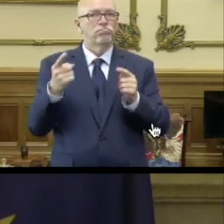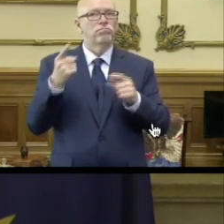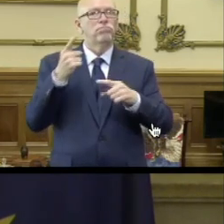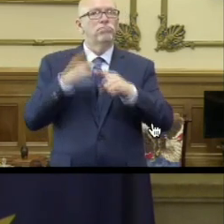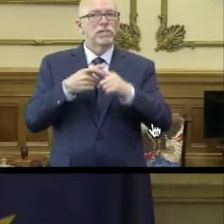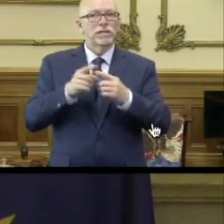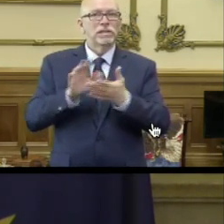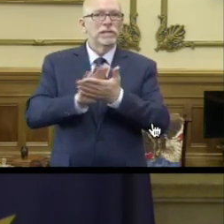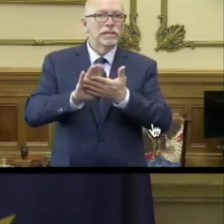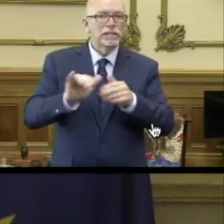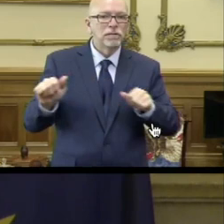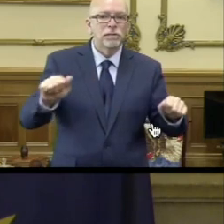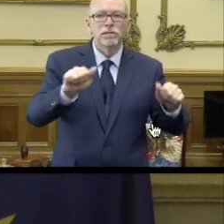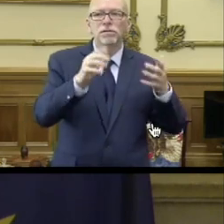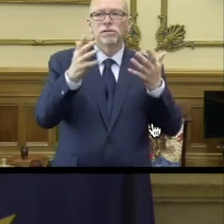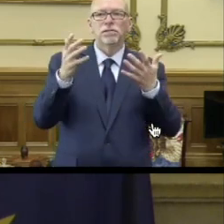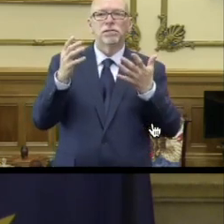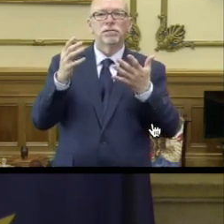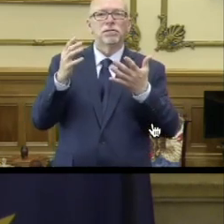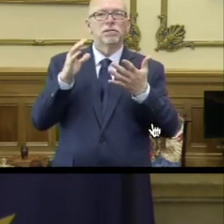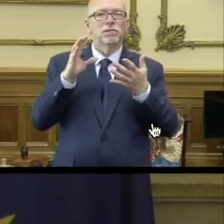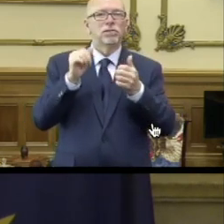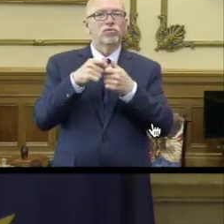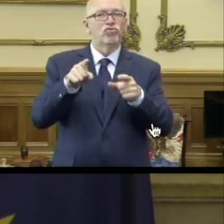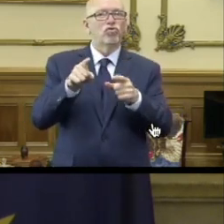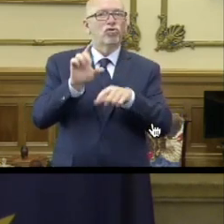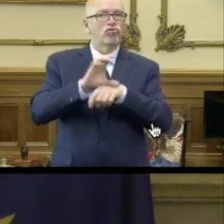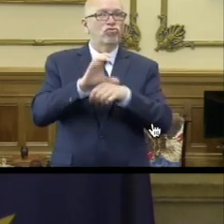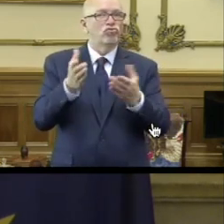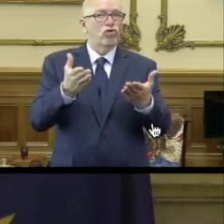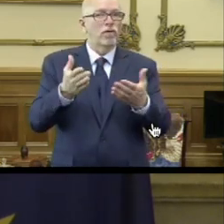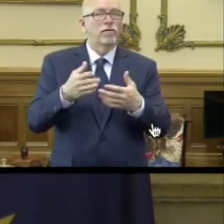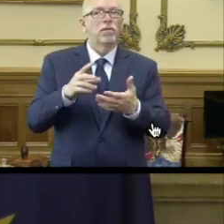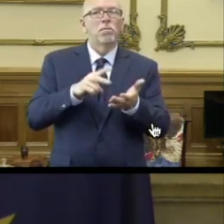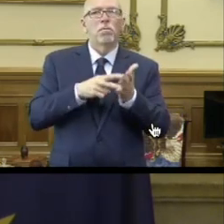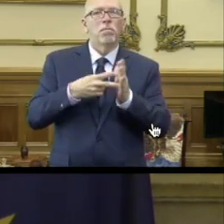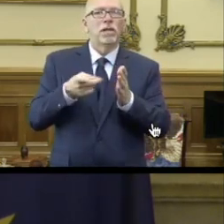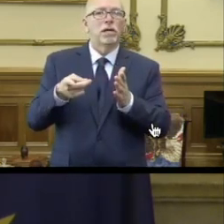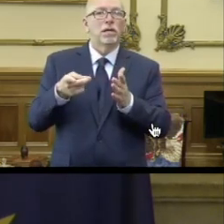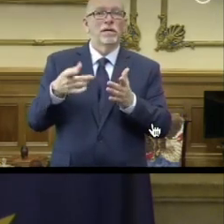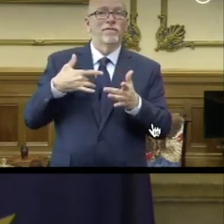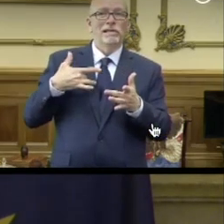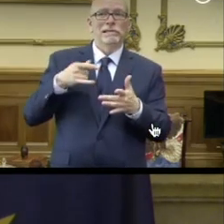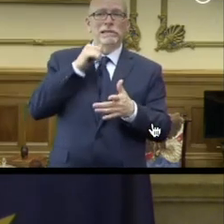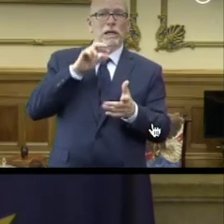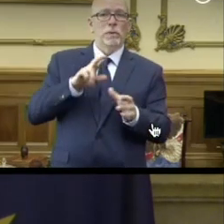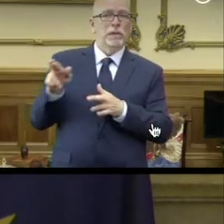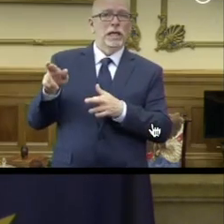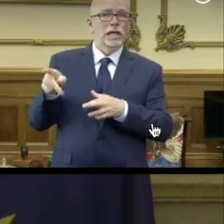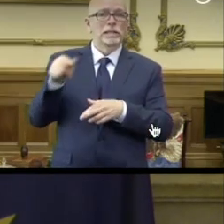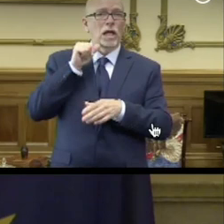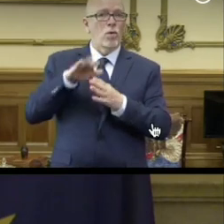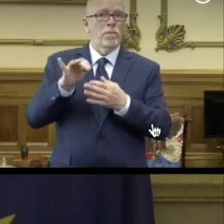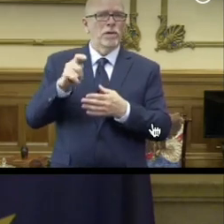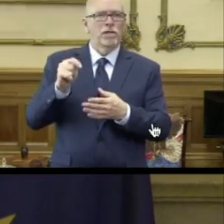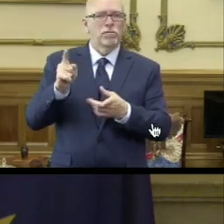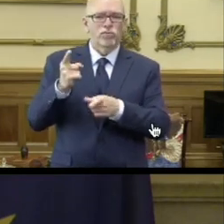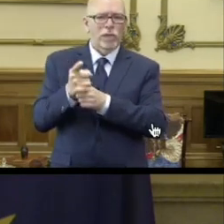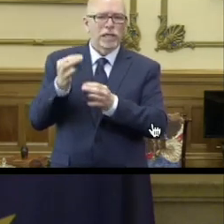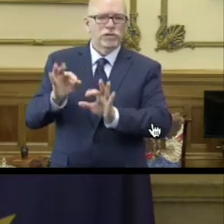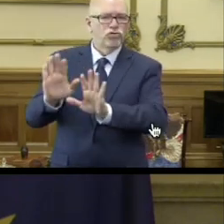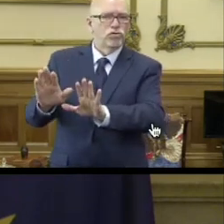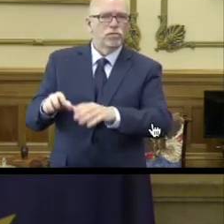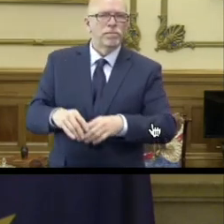hygiene that goes on with it during a service, they're making the right decision. I can also say that